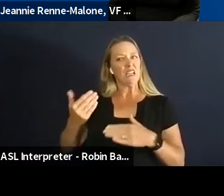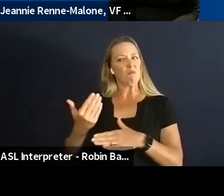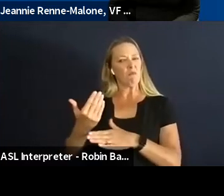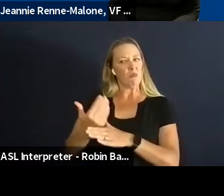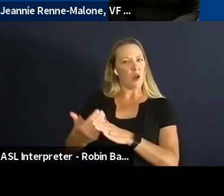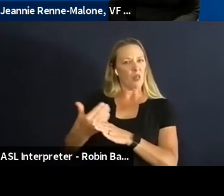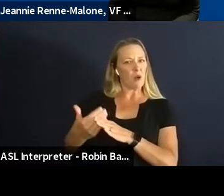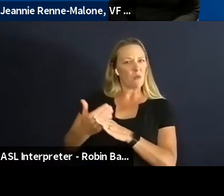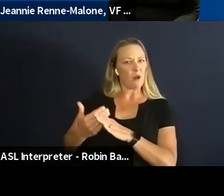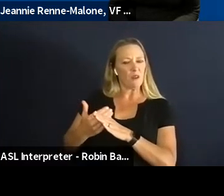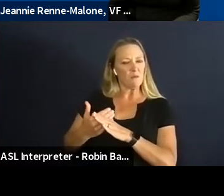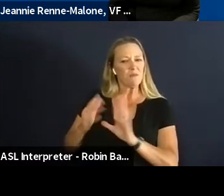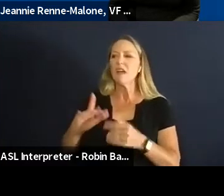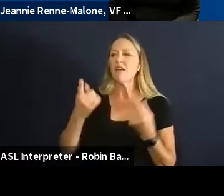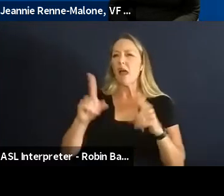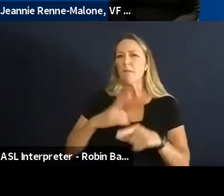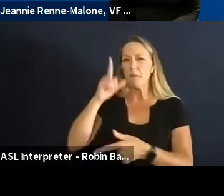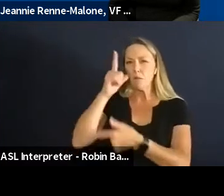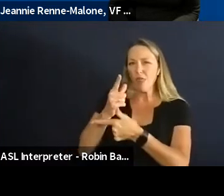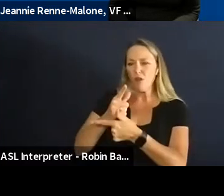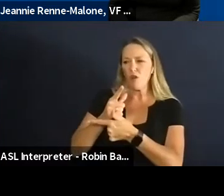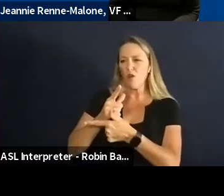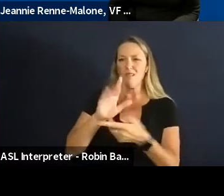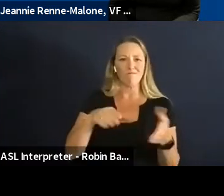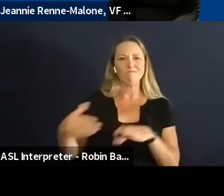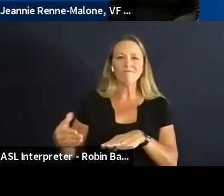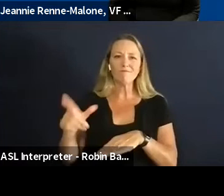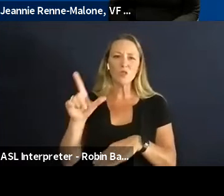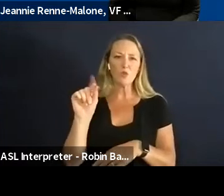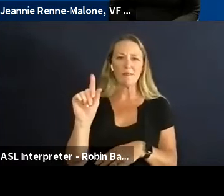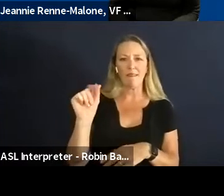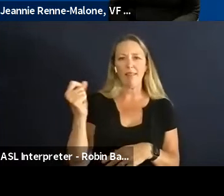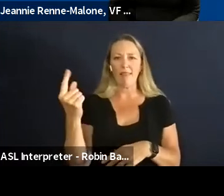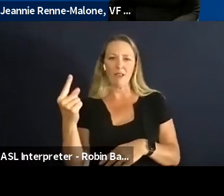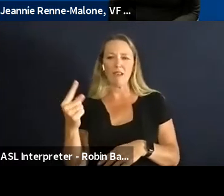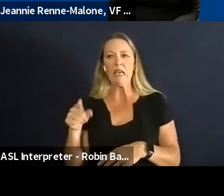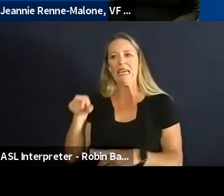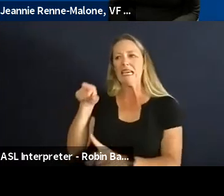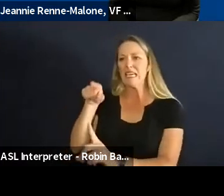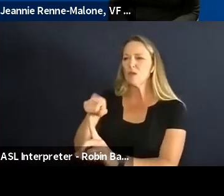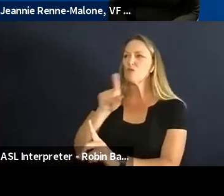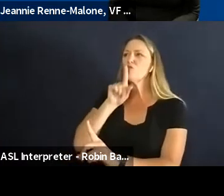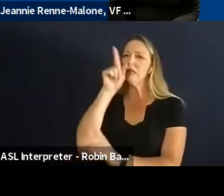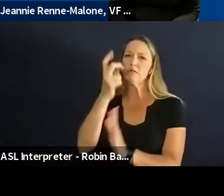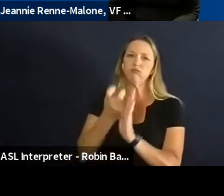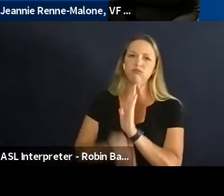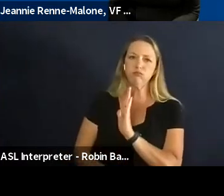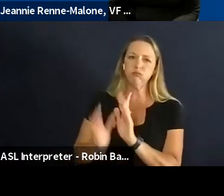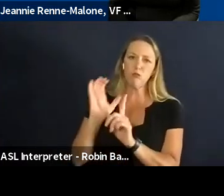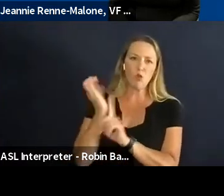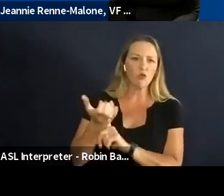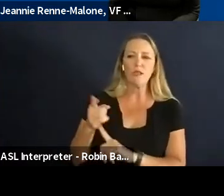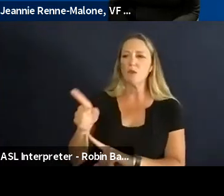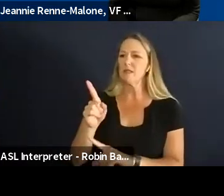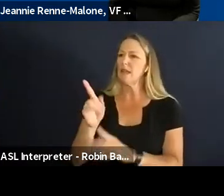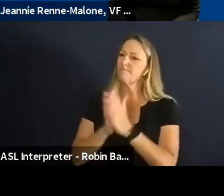when my brother passed away he passed away in 2011 and he was very much into into into the culture like he was full bore